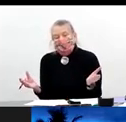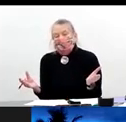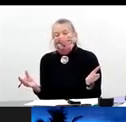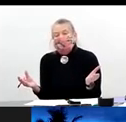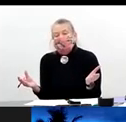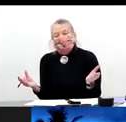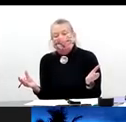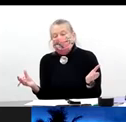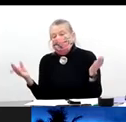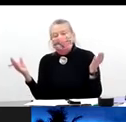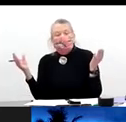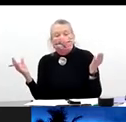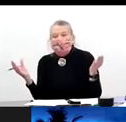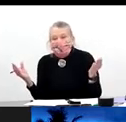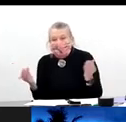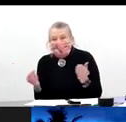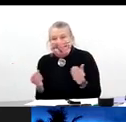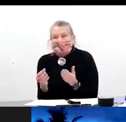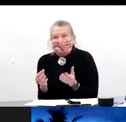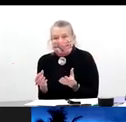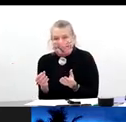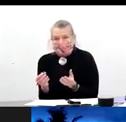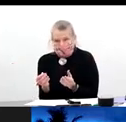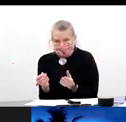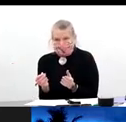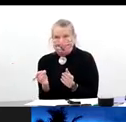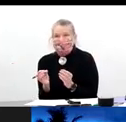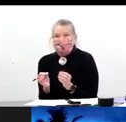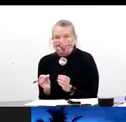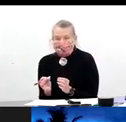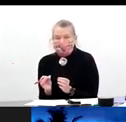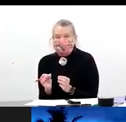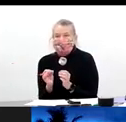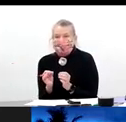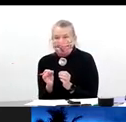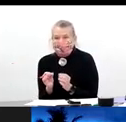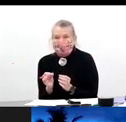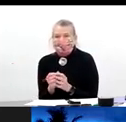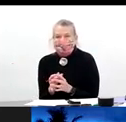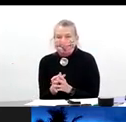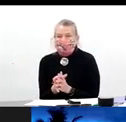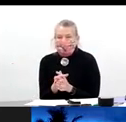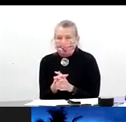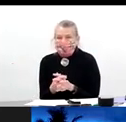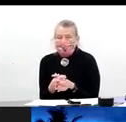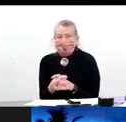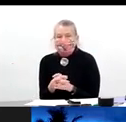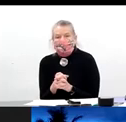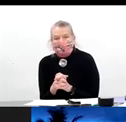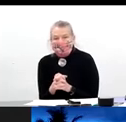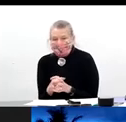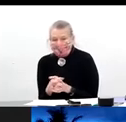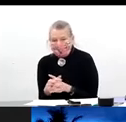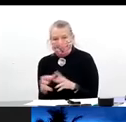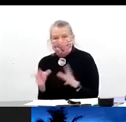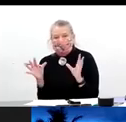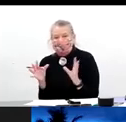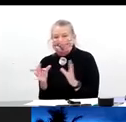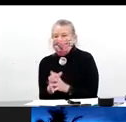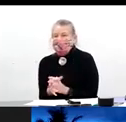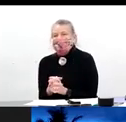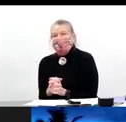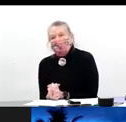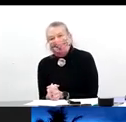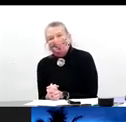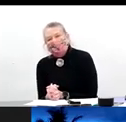closed public schools before New York City. And so I think the state really has done many, many things, right. Uh, there's many more